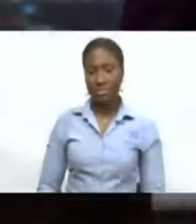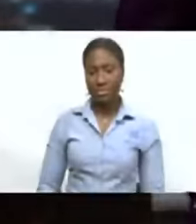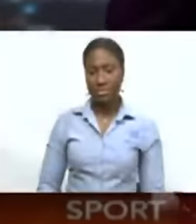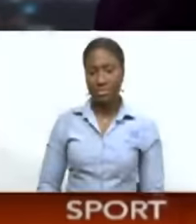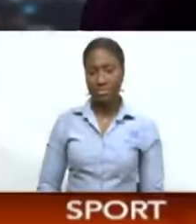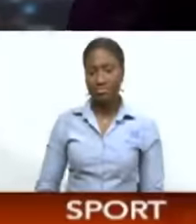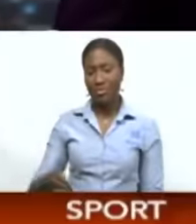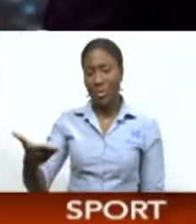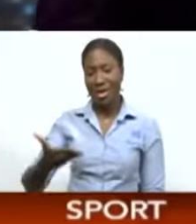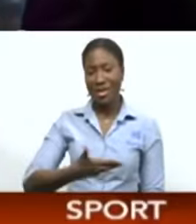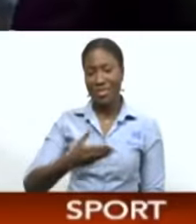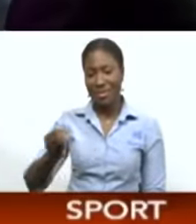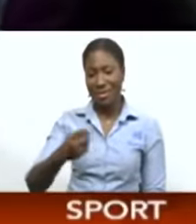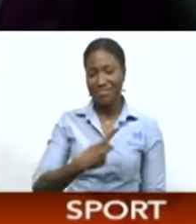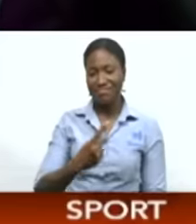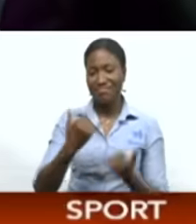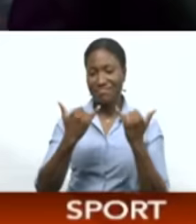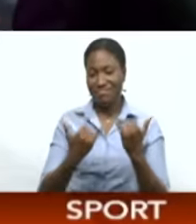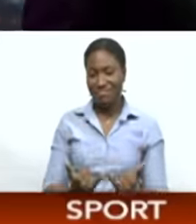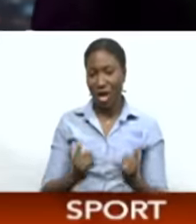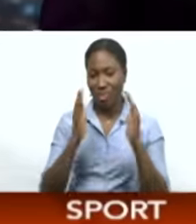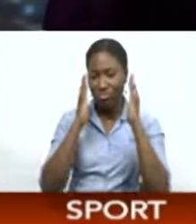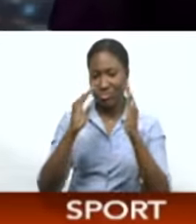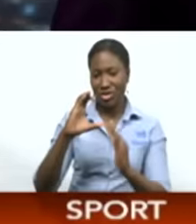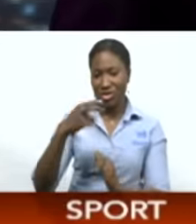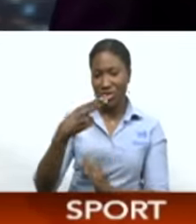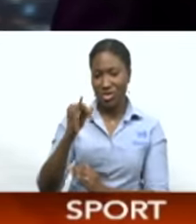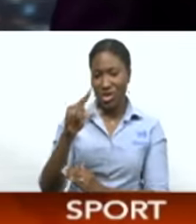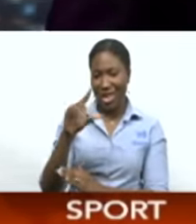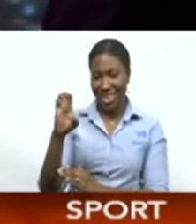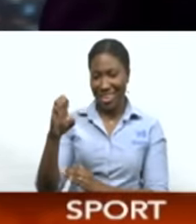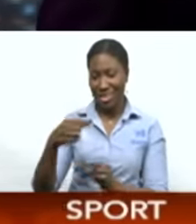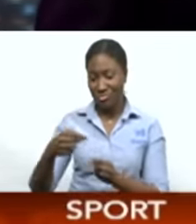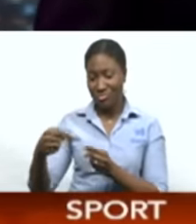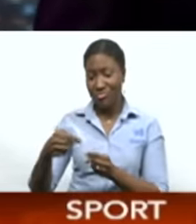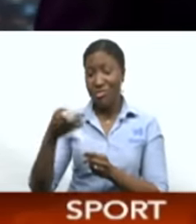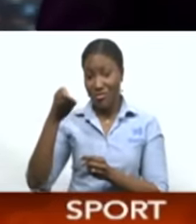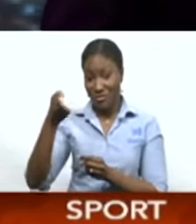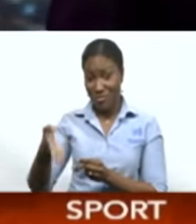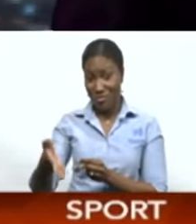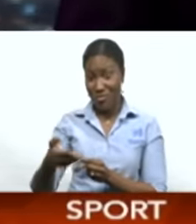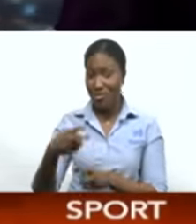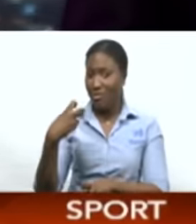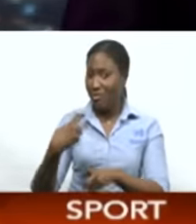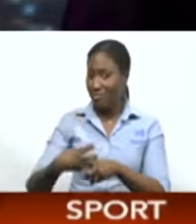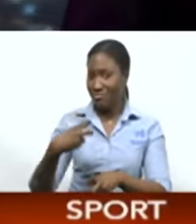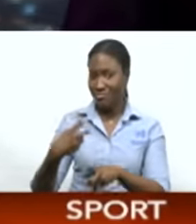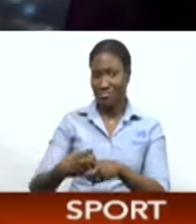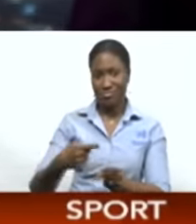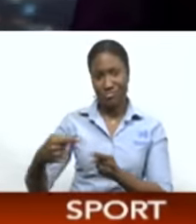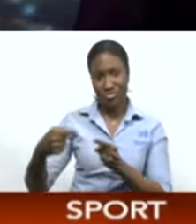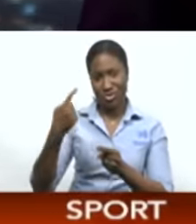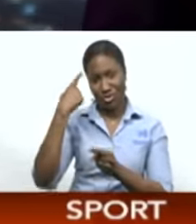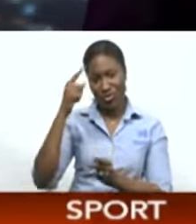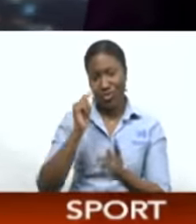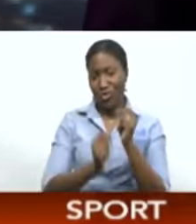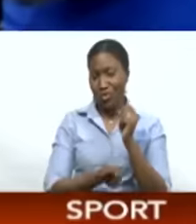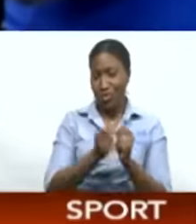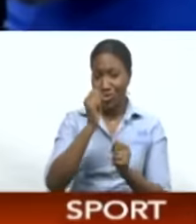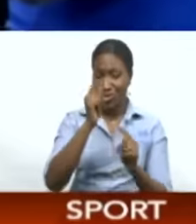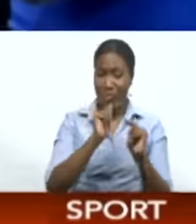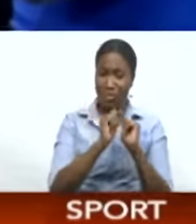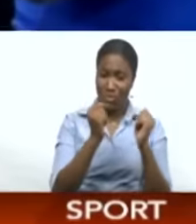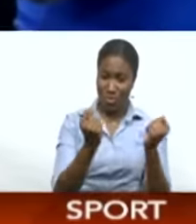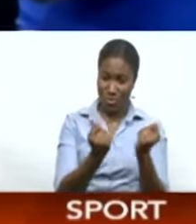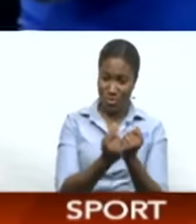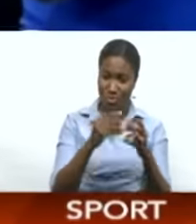Welcome back. A short stop over in Santiago, Chile to start us off. It was a tough opening day of competition for Team TTO at the